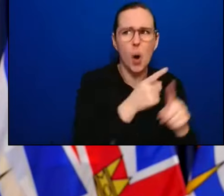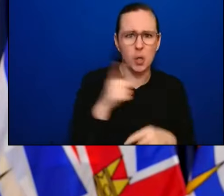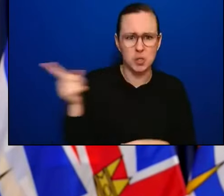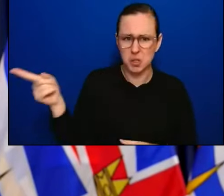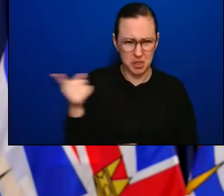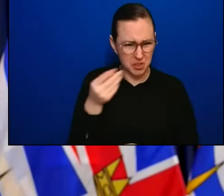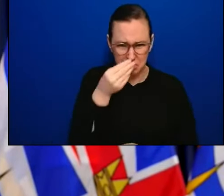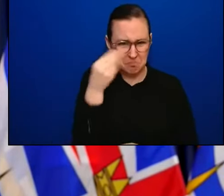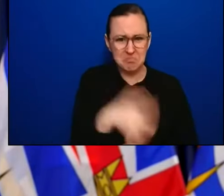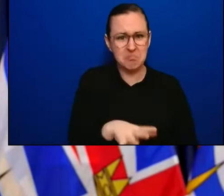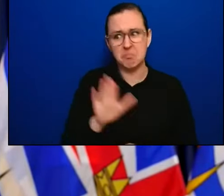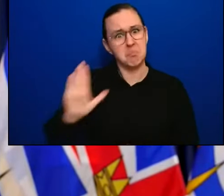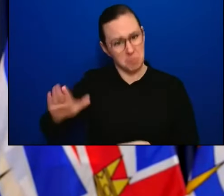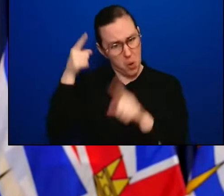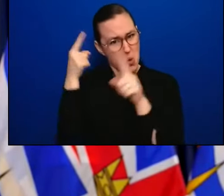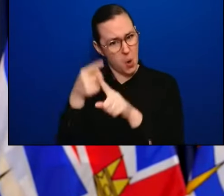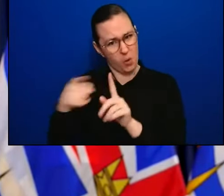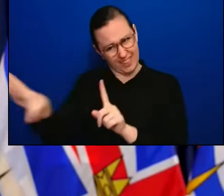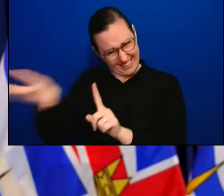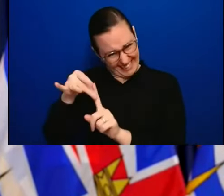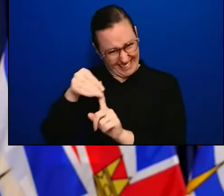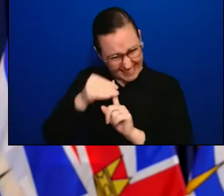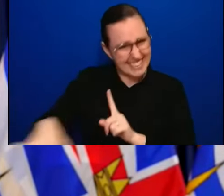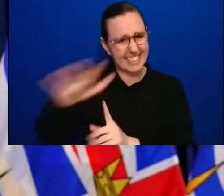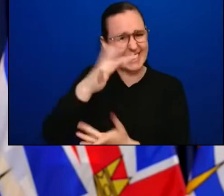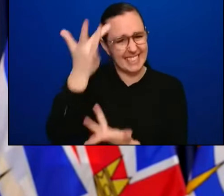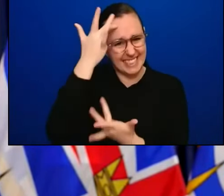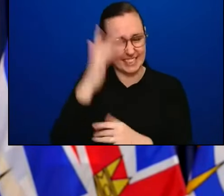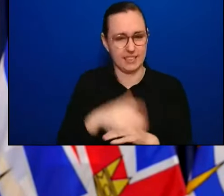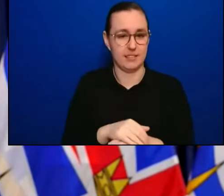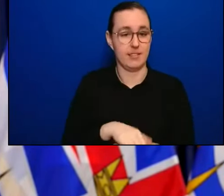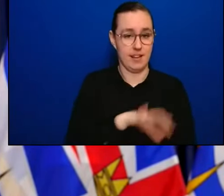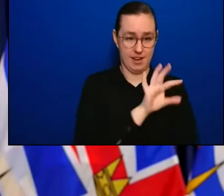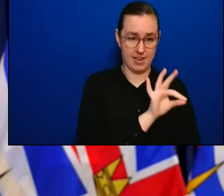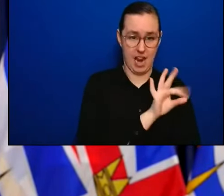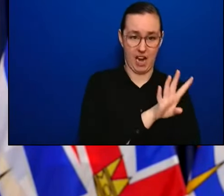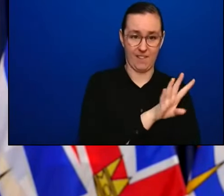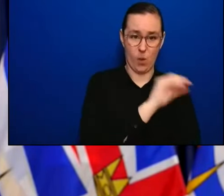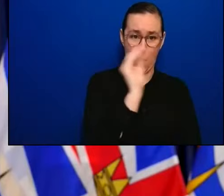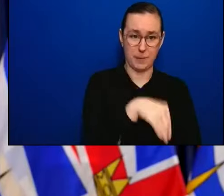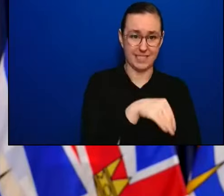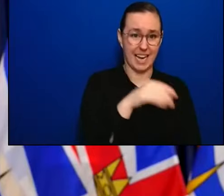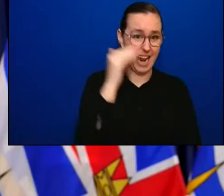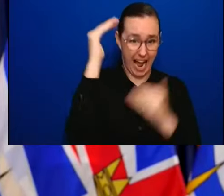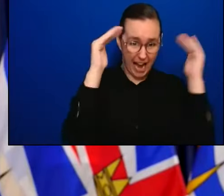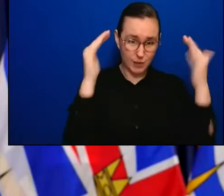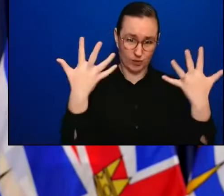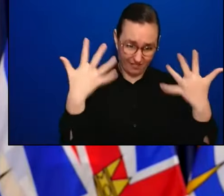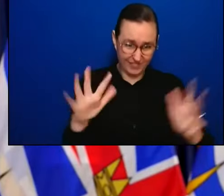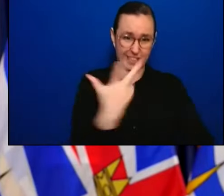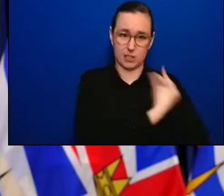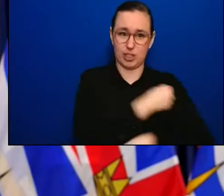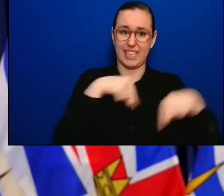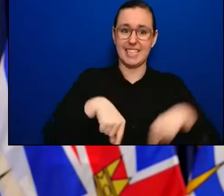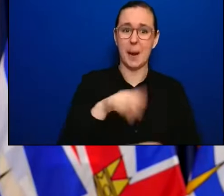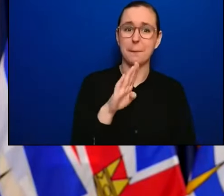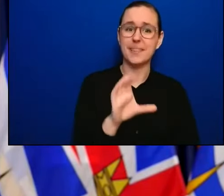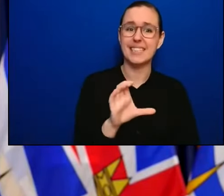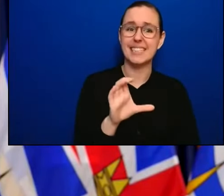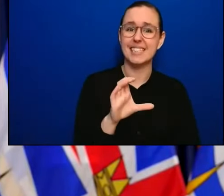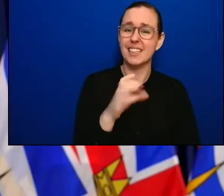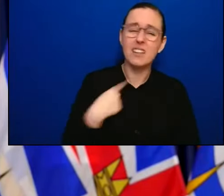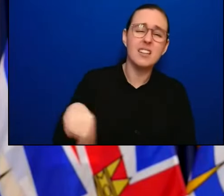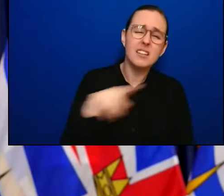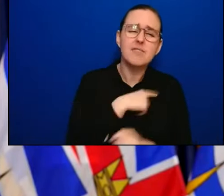94% of adults vaccinated with the support we have given one another, we have I think demonstrated the best